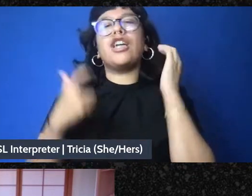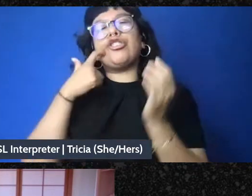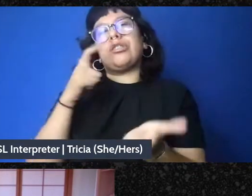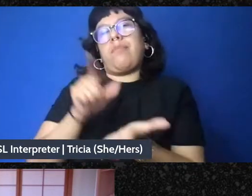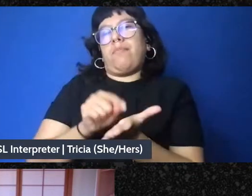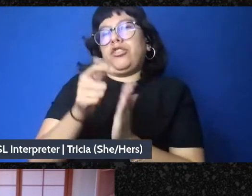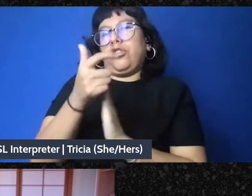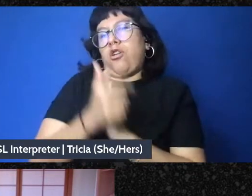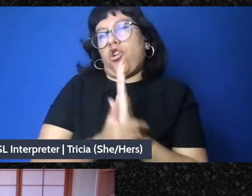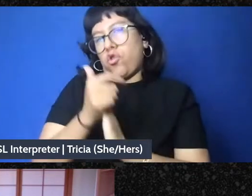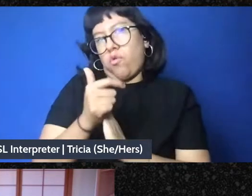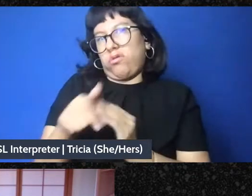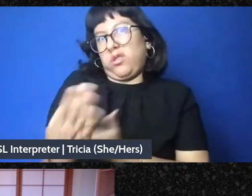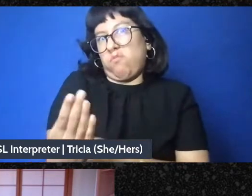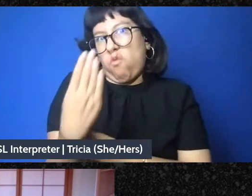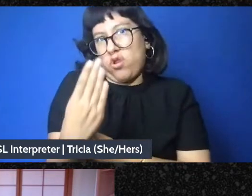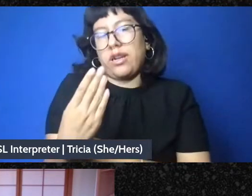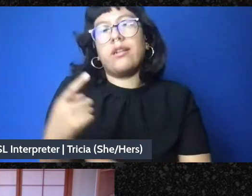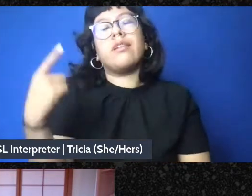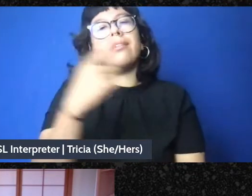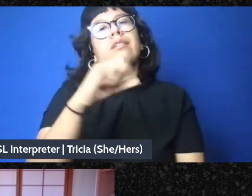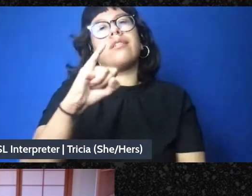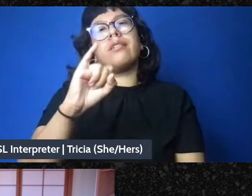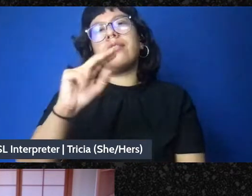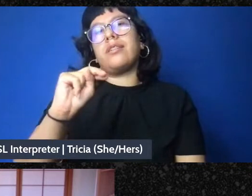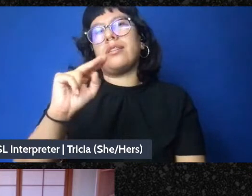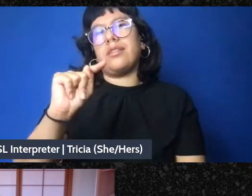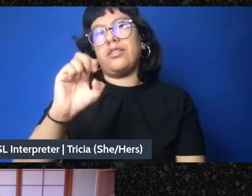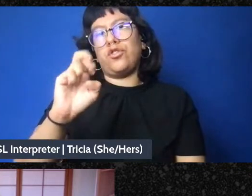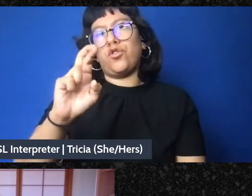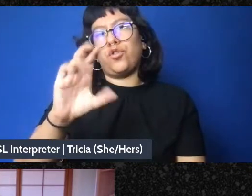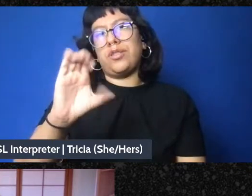piece this morning on The Intercept. Maybe we can link to.